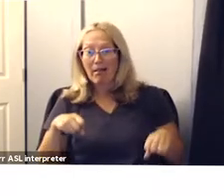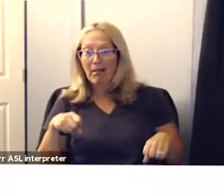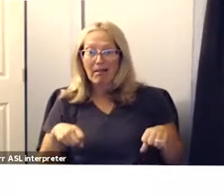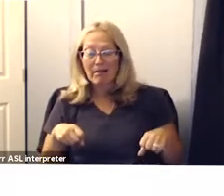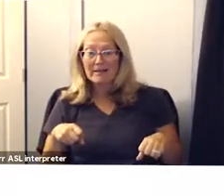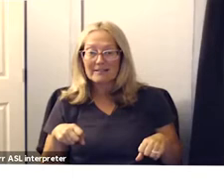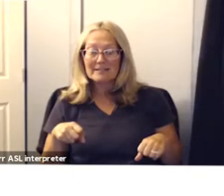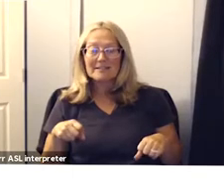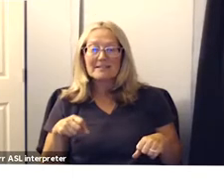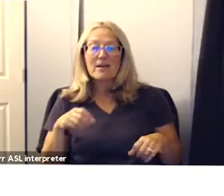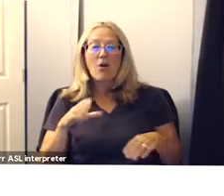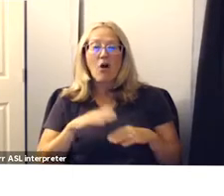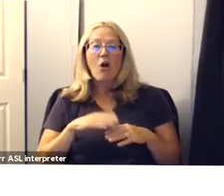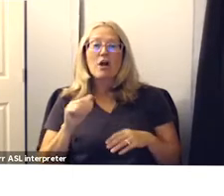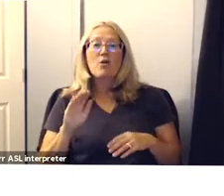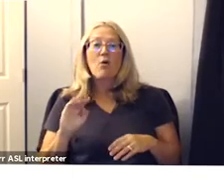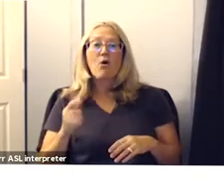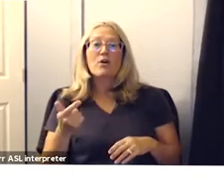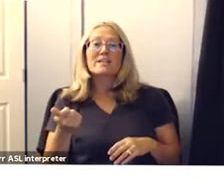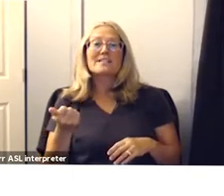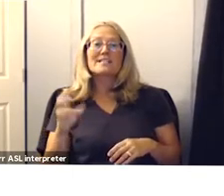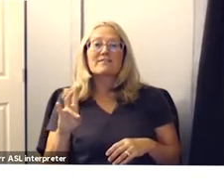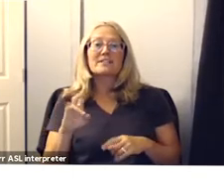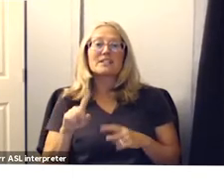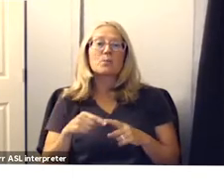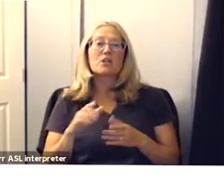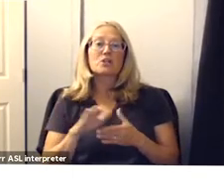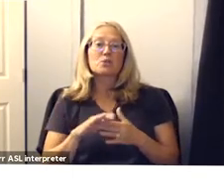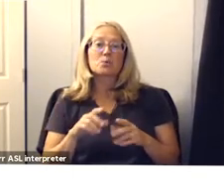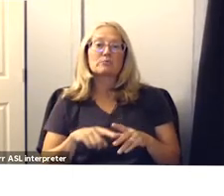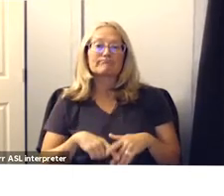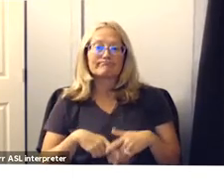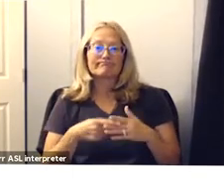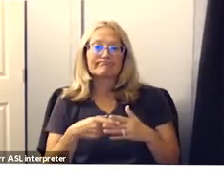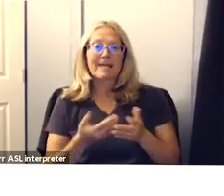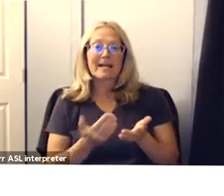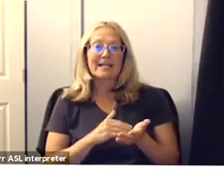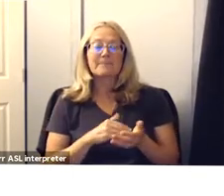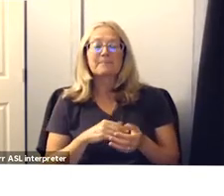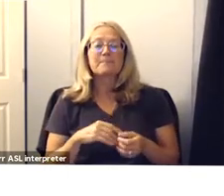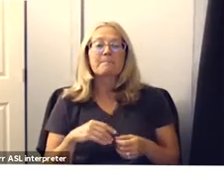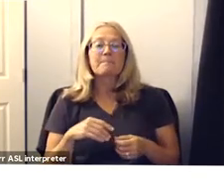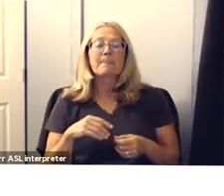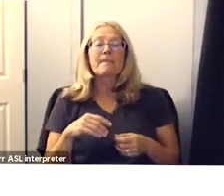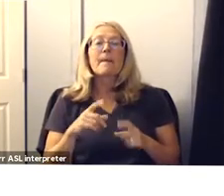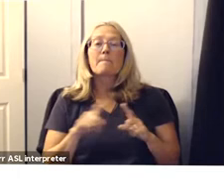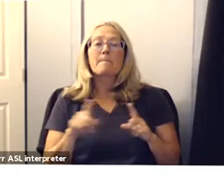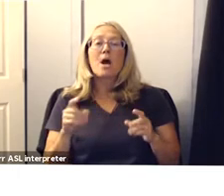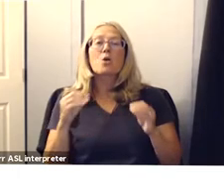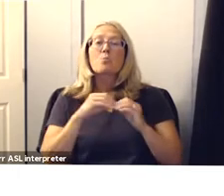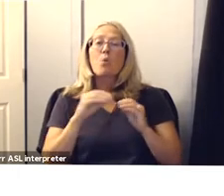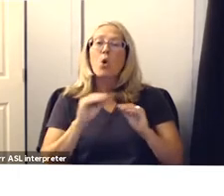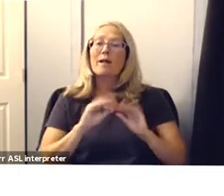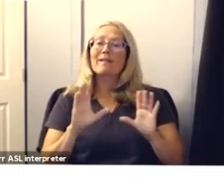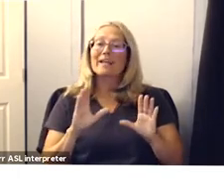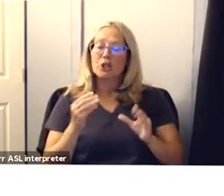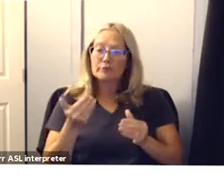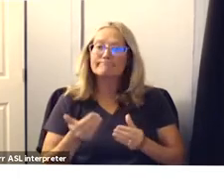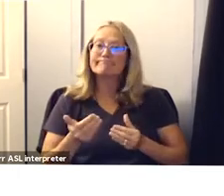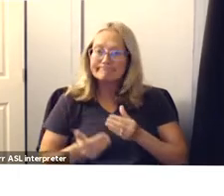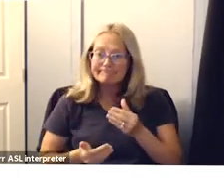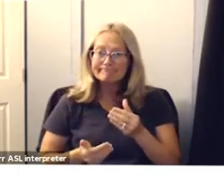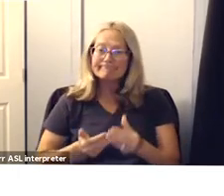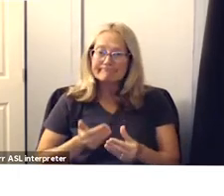on august 17th when school opens but we are things are becoming clearer and